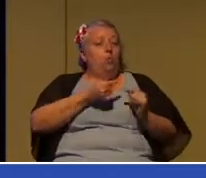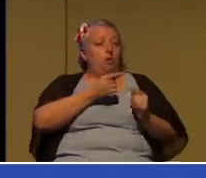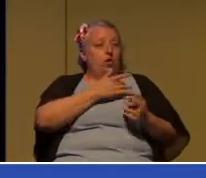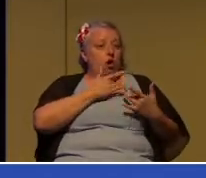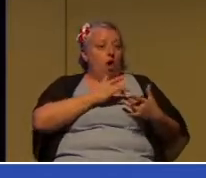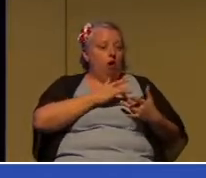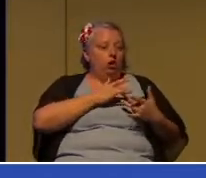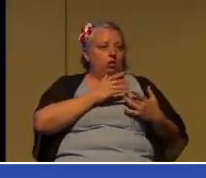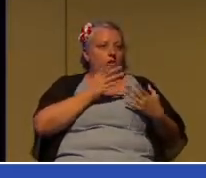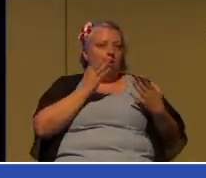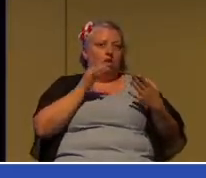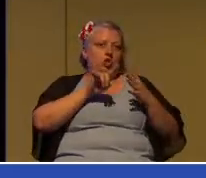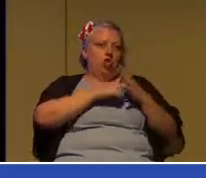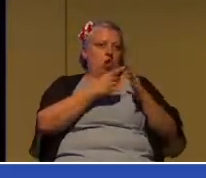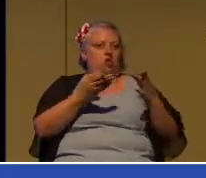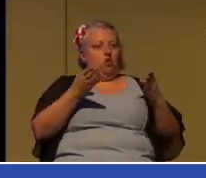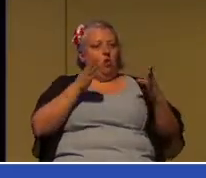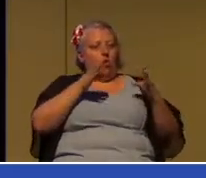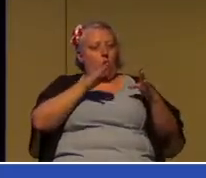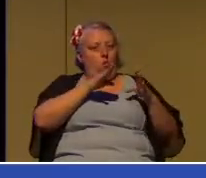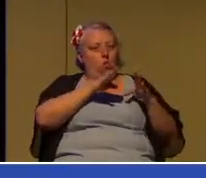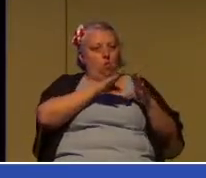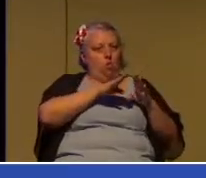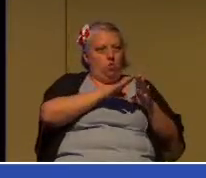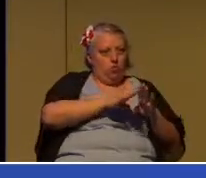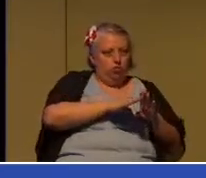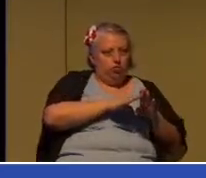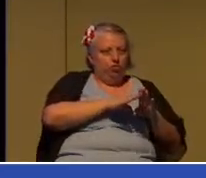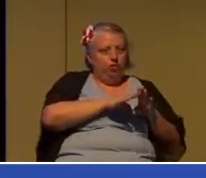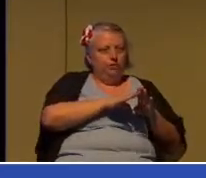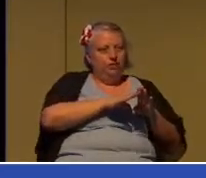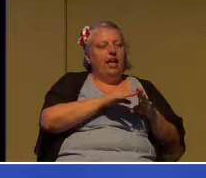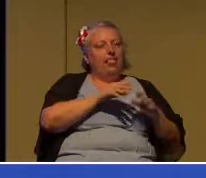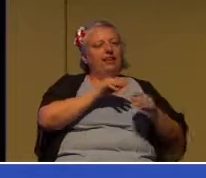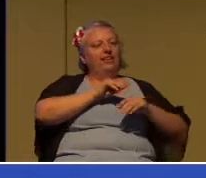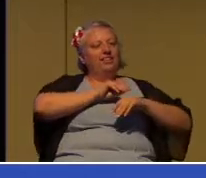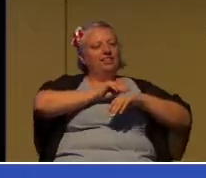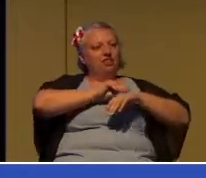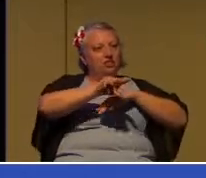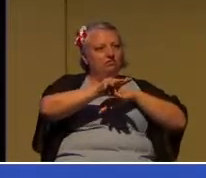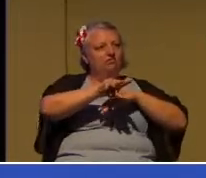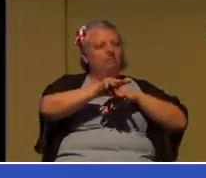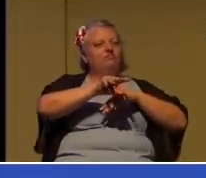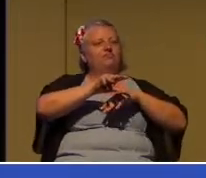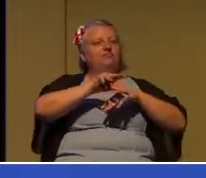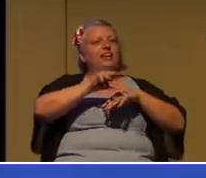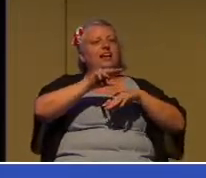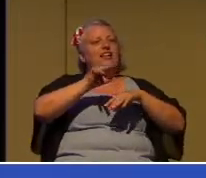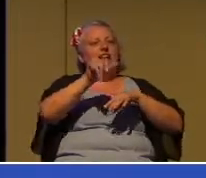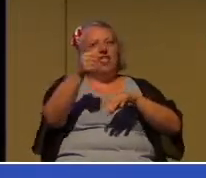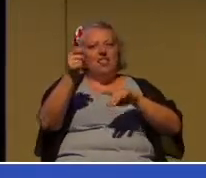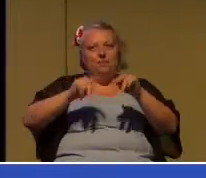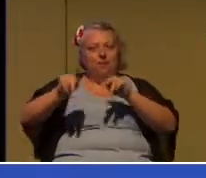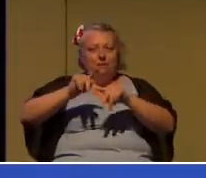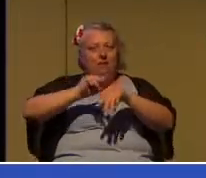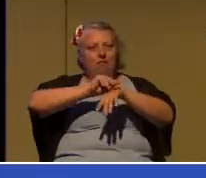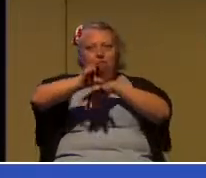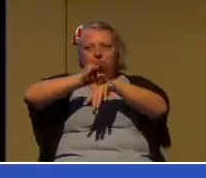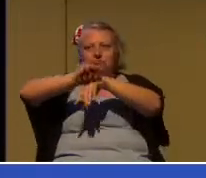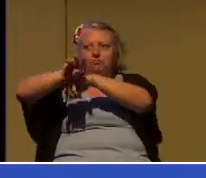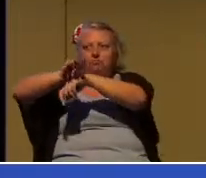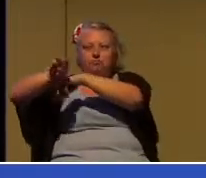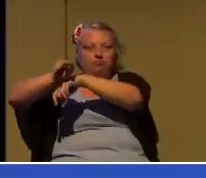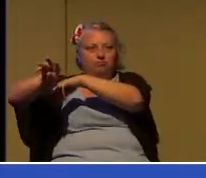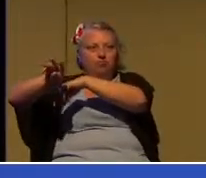down, and closed down hearts cause further alienation, and you get the kind of chaos that we experience as a society,